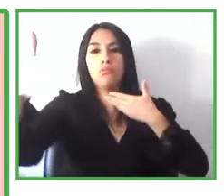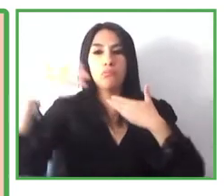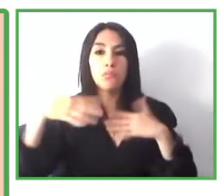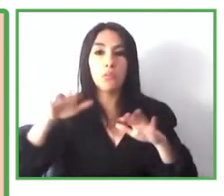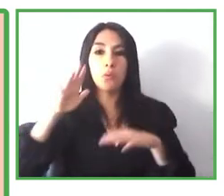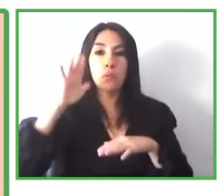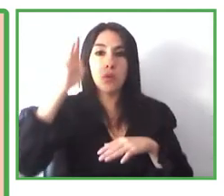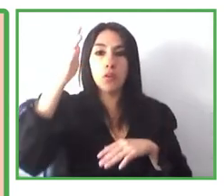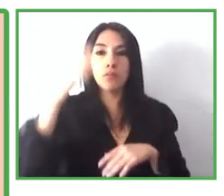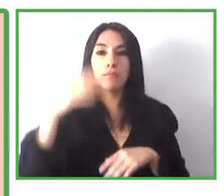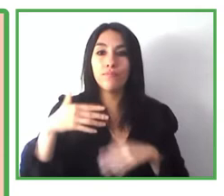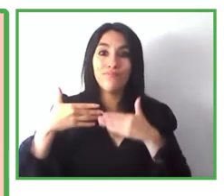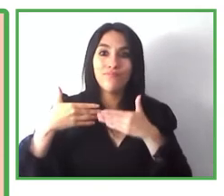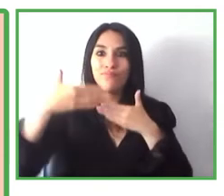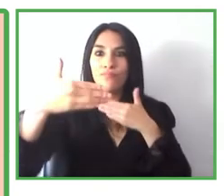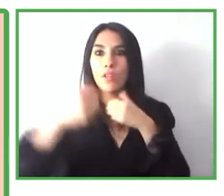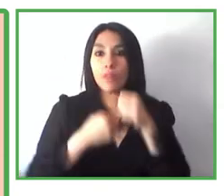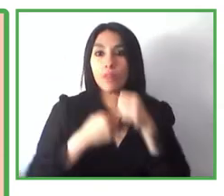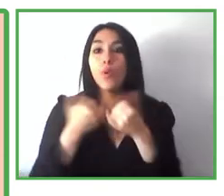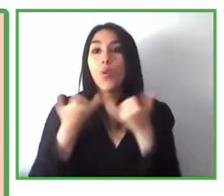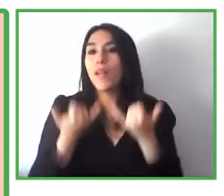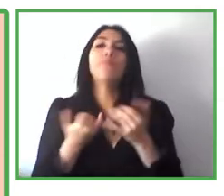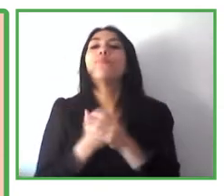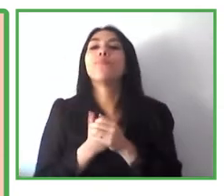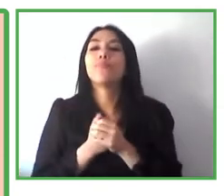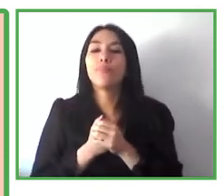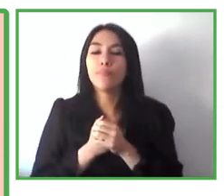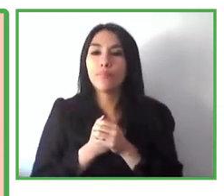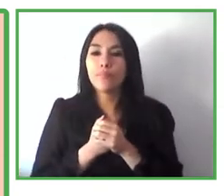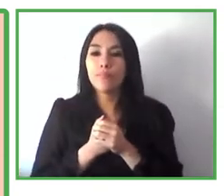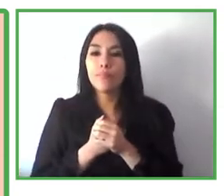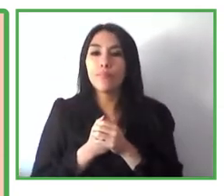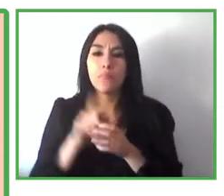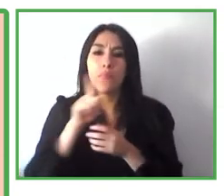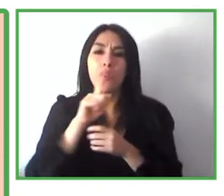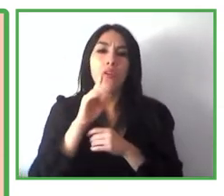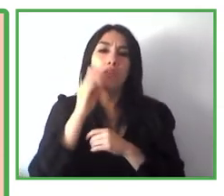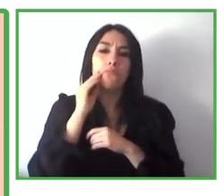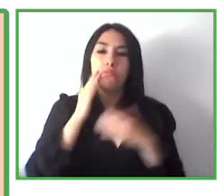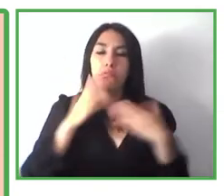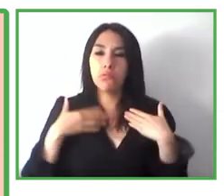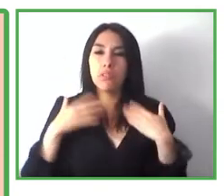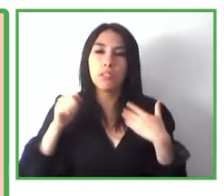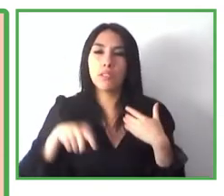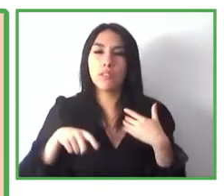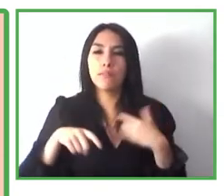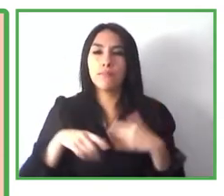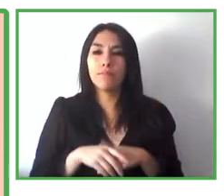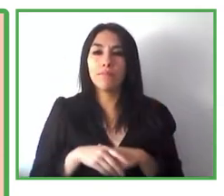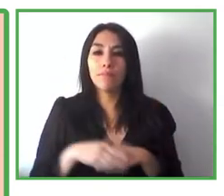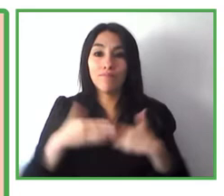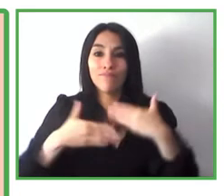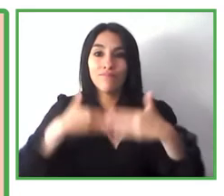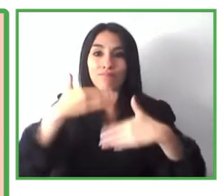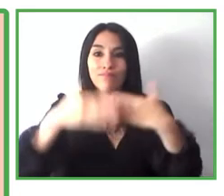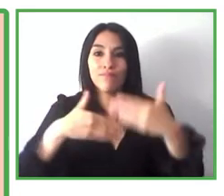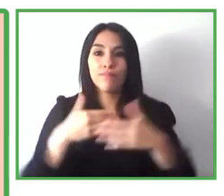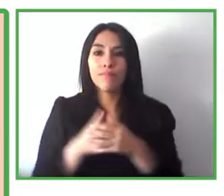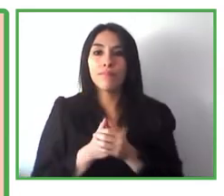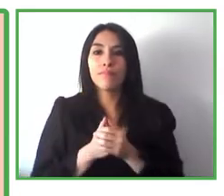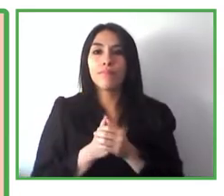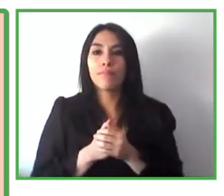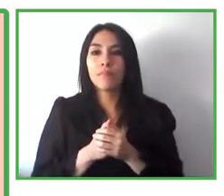future. Many of those trends relate to safety, so the process does not stop there, but it continues